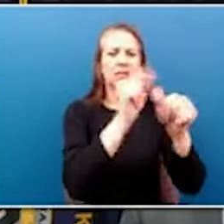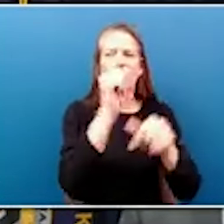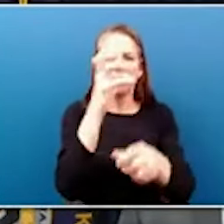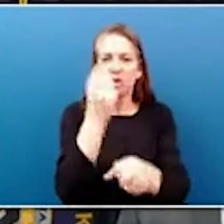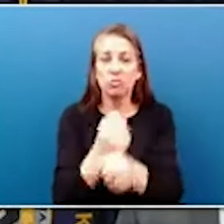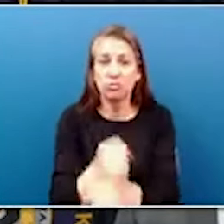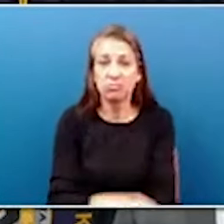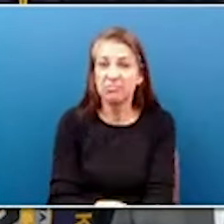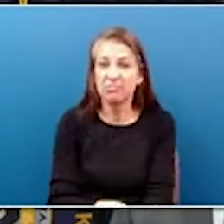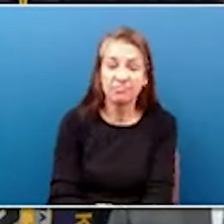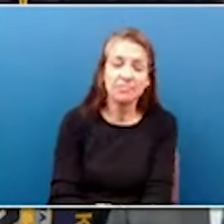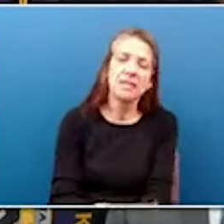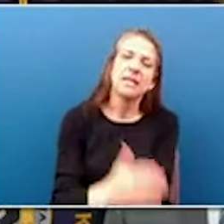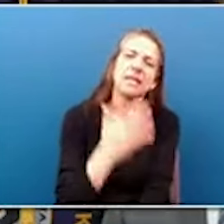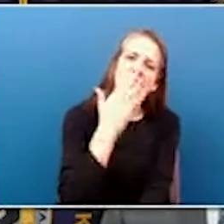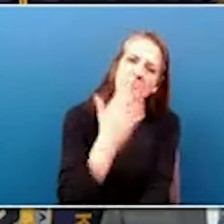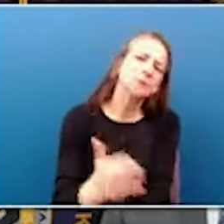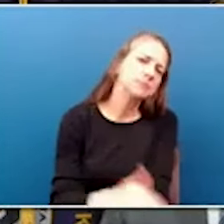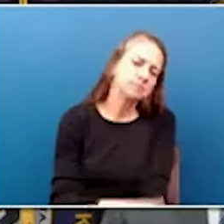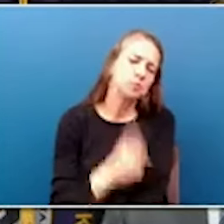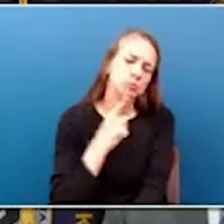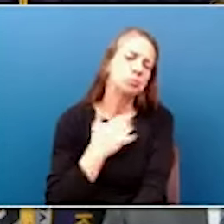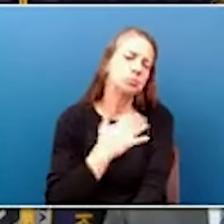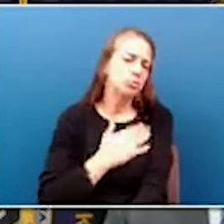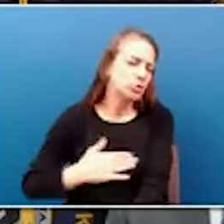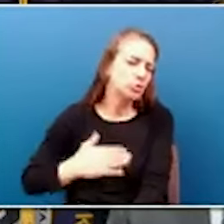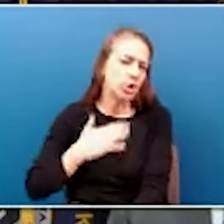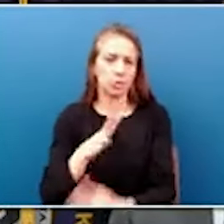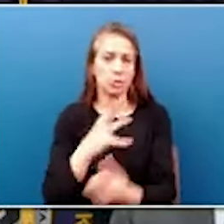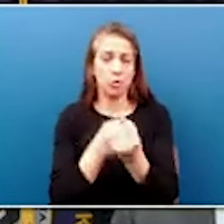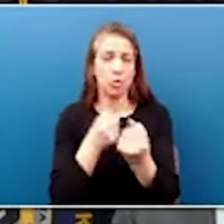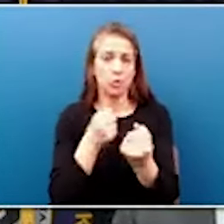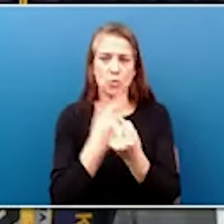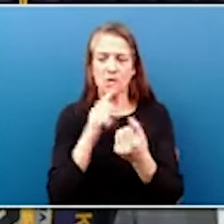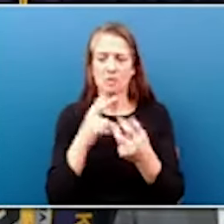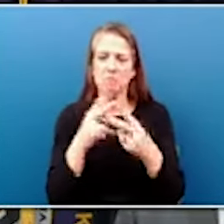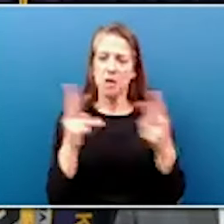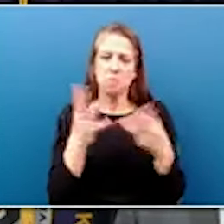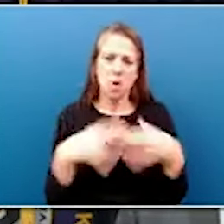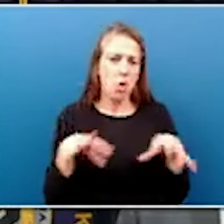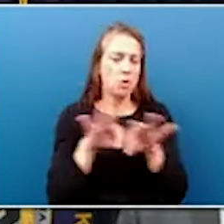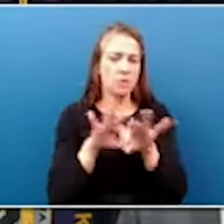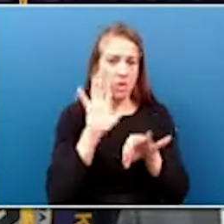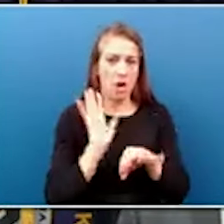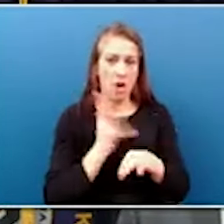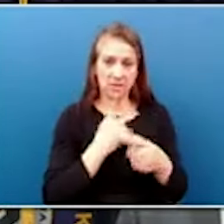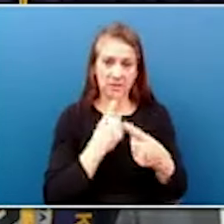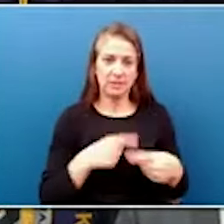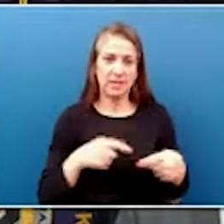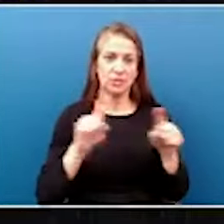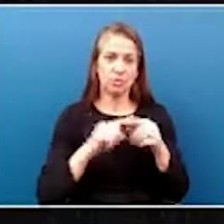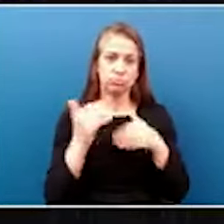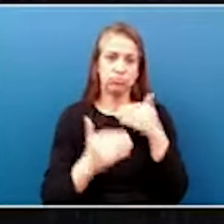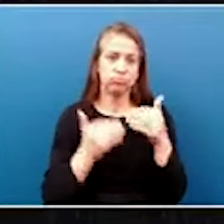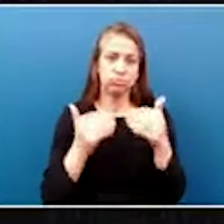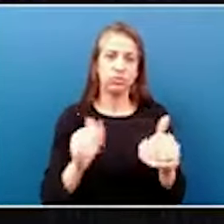thank you very much. And we really appreciate the support. It's been integral to our success and to moving this project forward. Thank you.